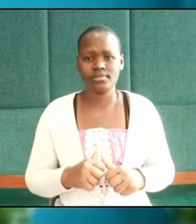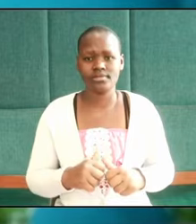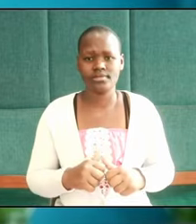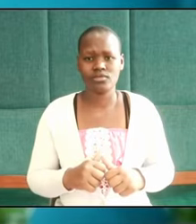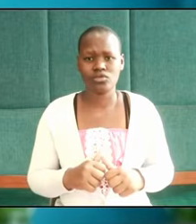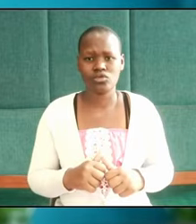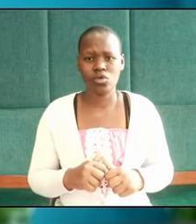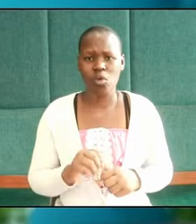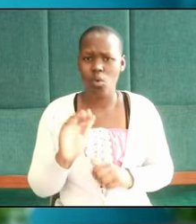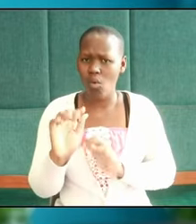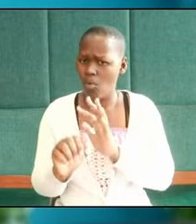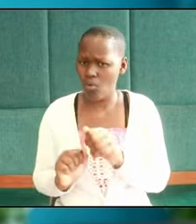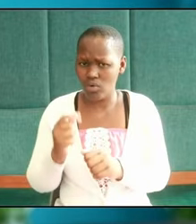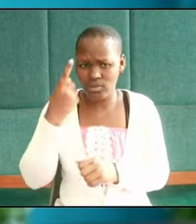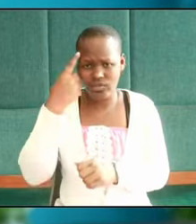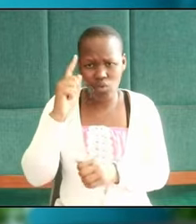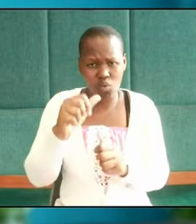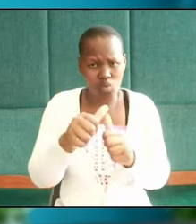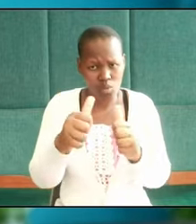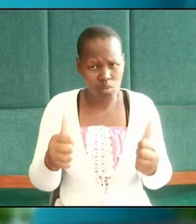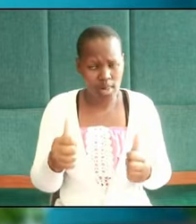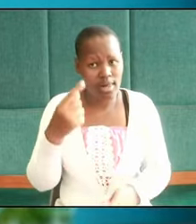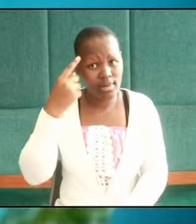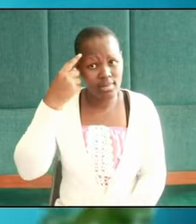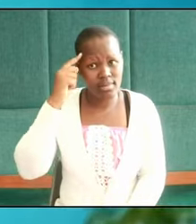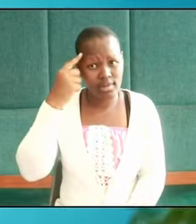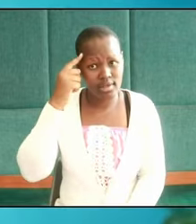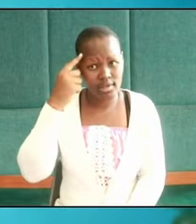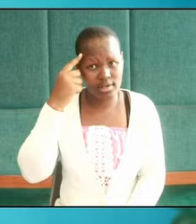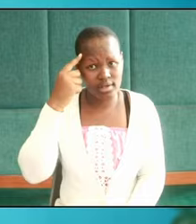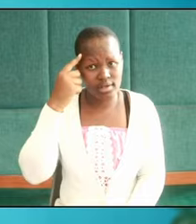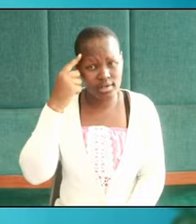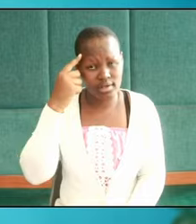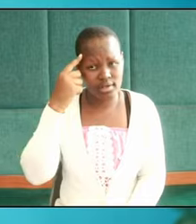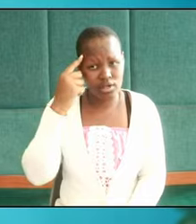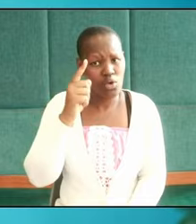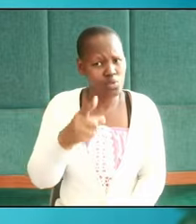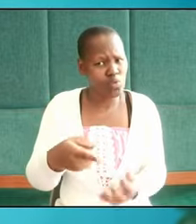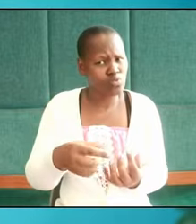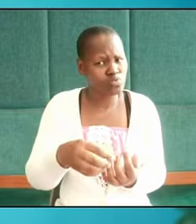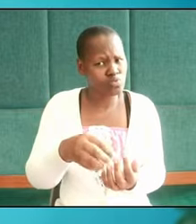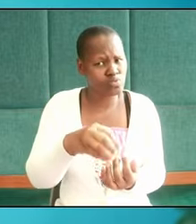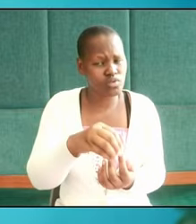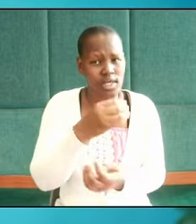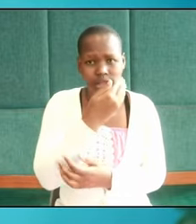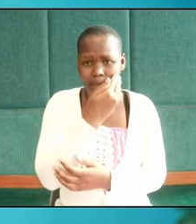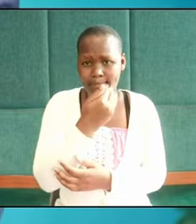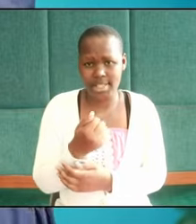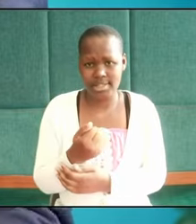calls for proper thinking so that you choose the best